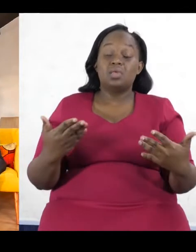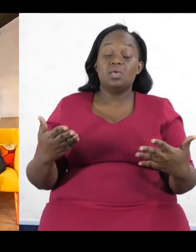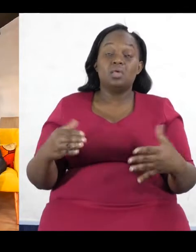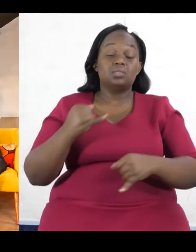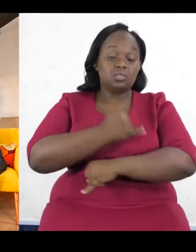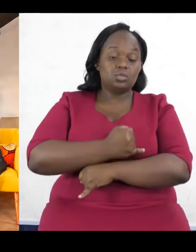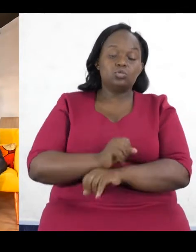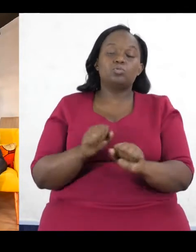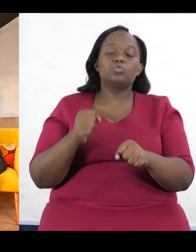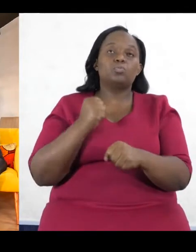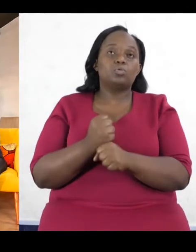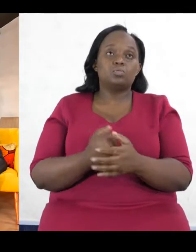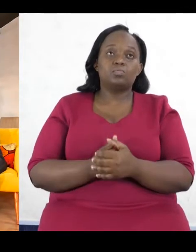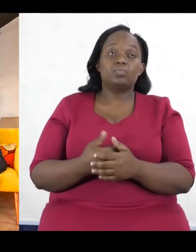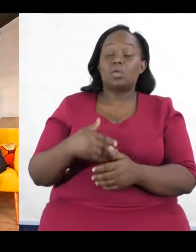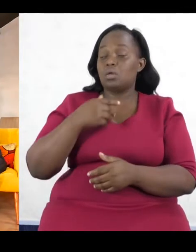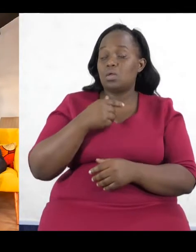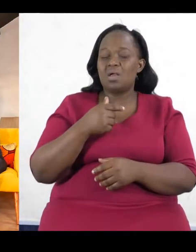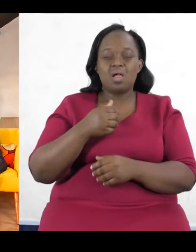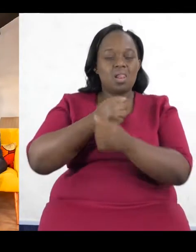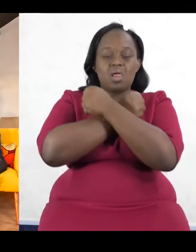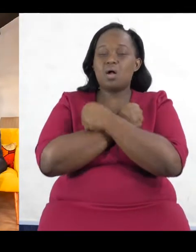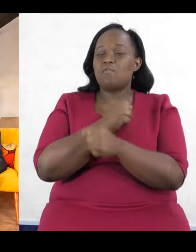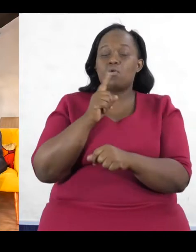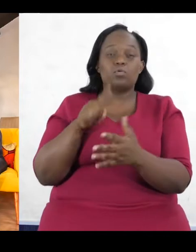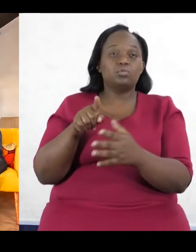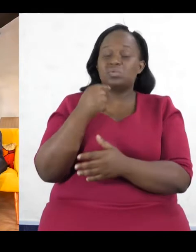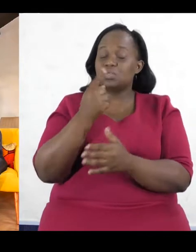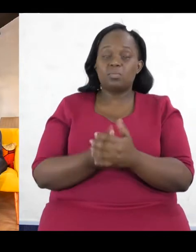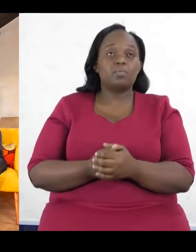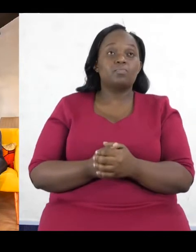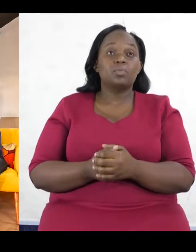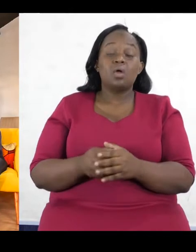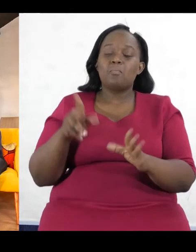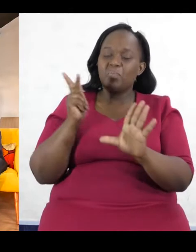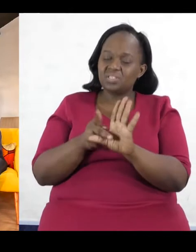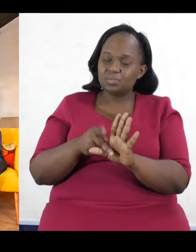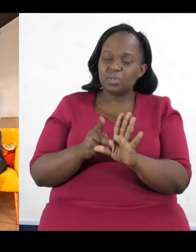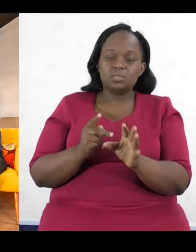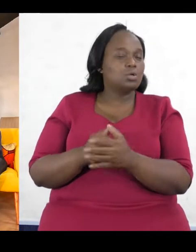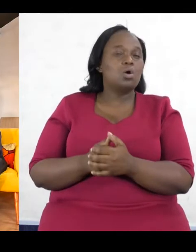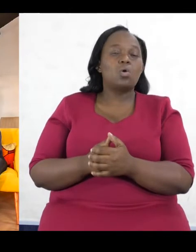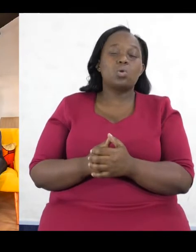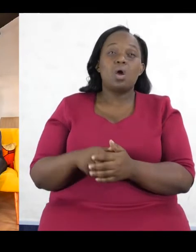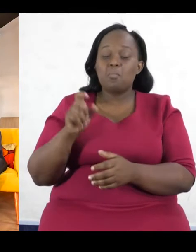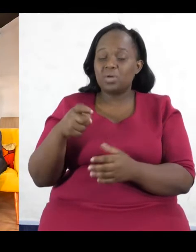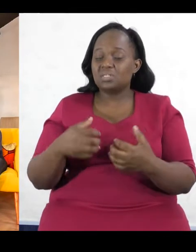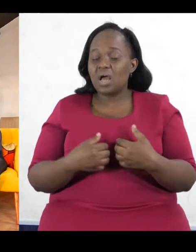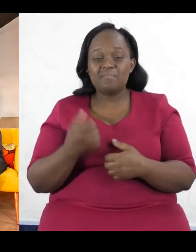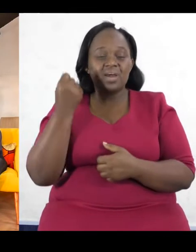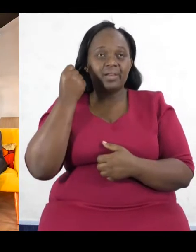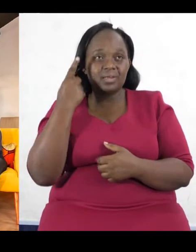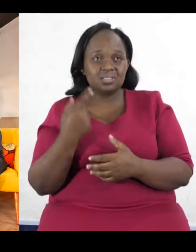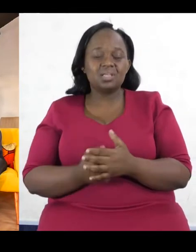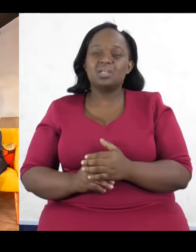because participation, I think, goes beyond understanding what people are bringing to the table. It goes beyond actually voting on that day.